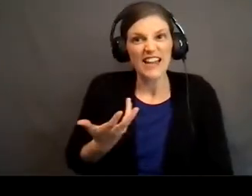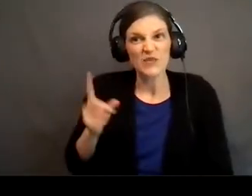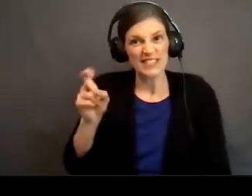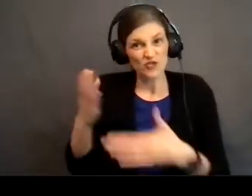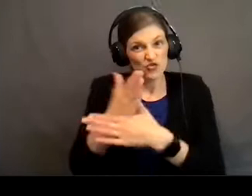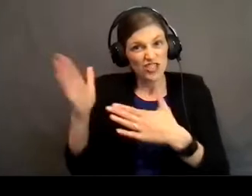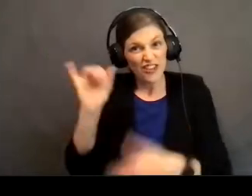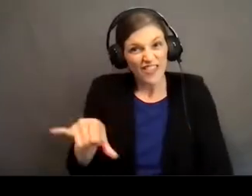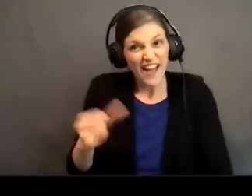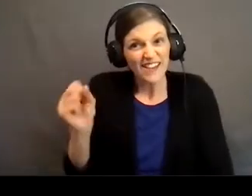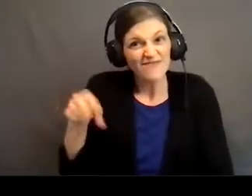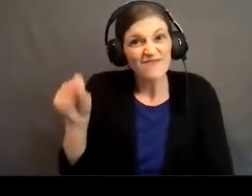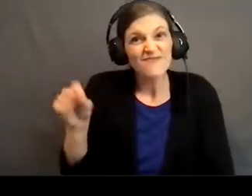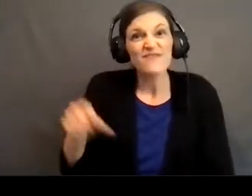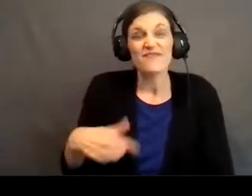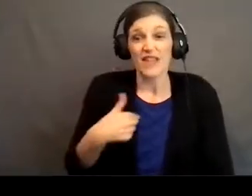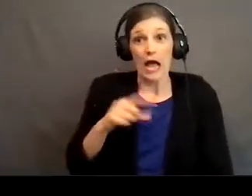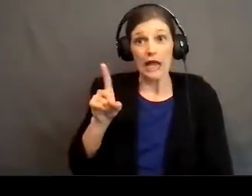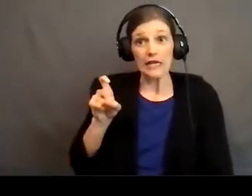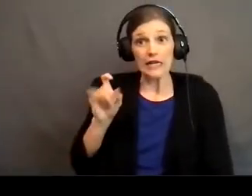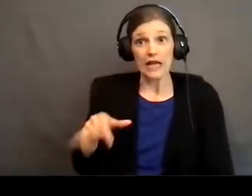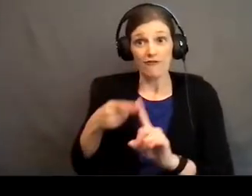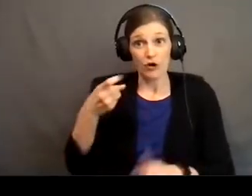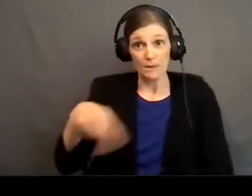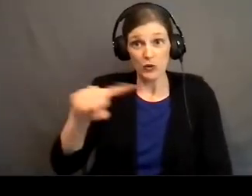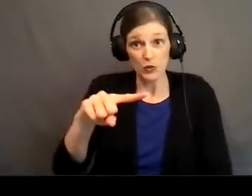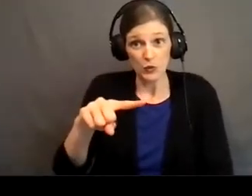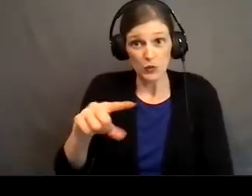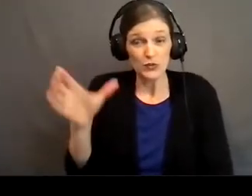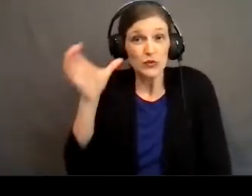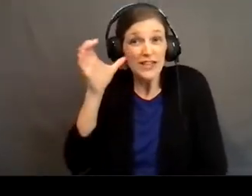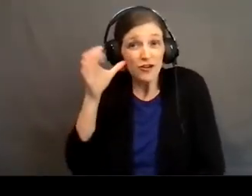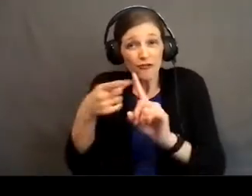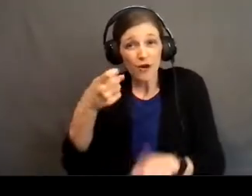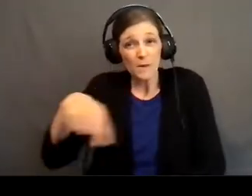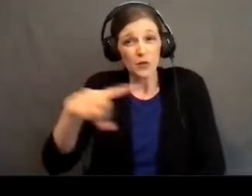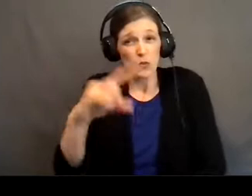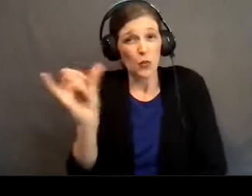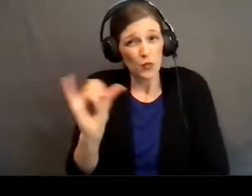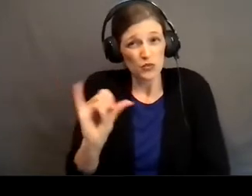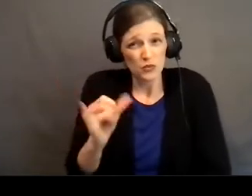that. I need that from you. To hear from you as well.